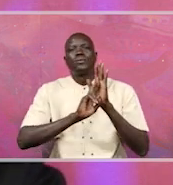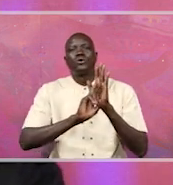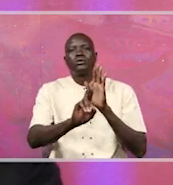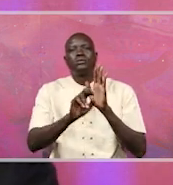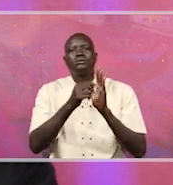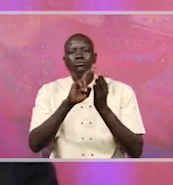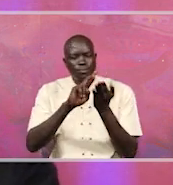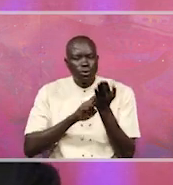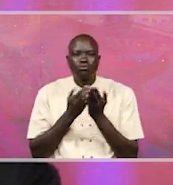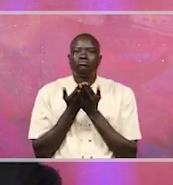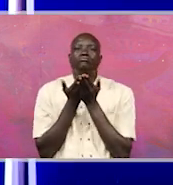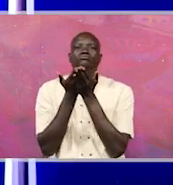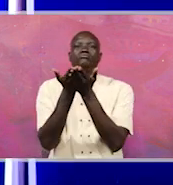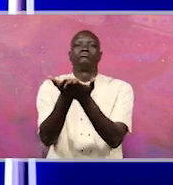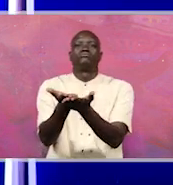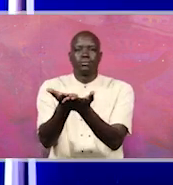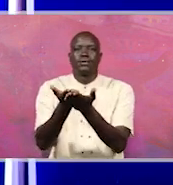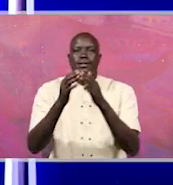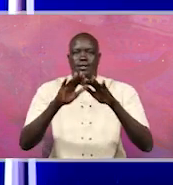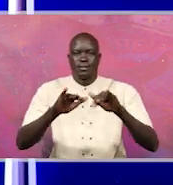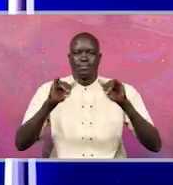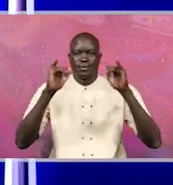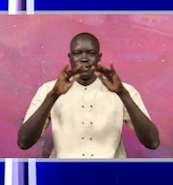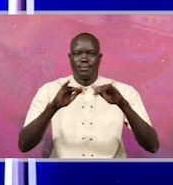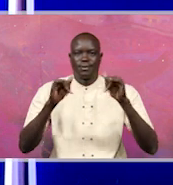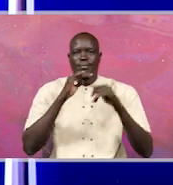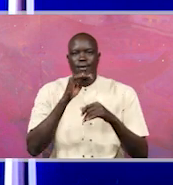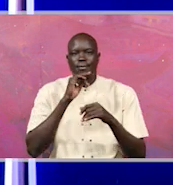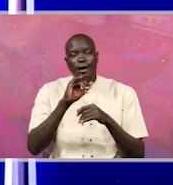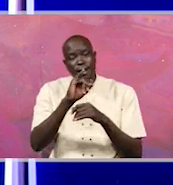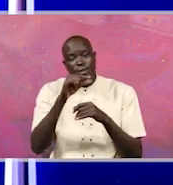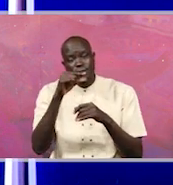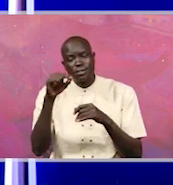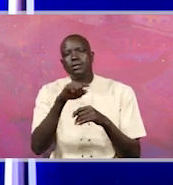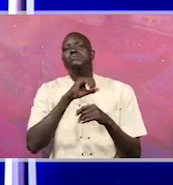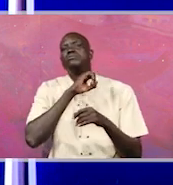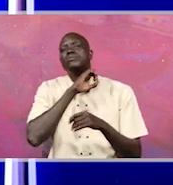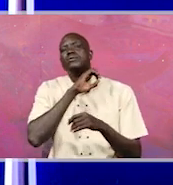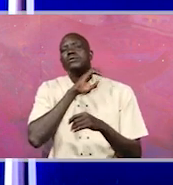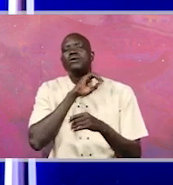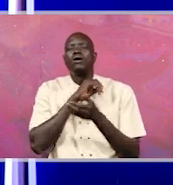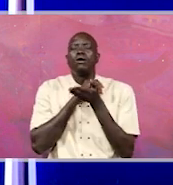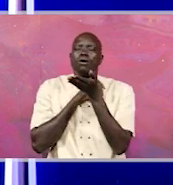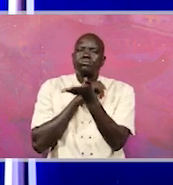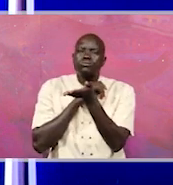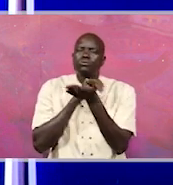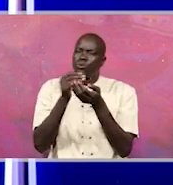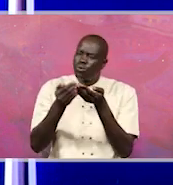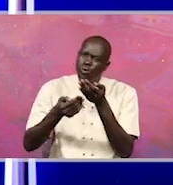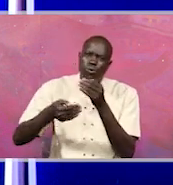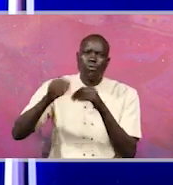that she delivered to the Speaker of Parliament earlier this year, the IGG complained about having over 4